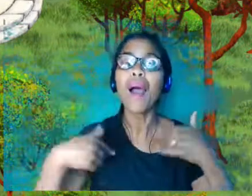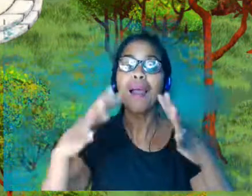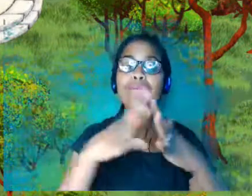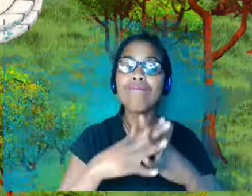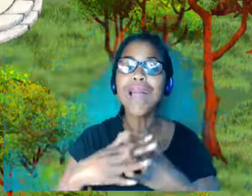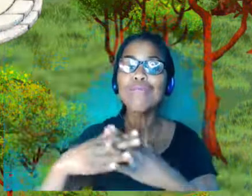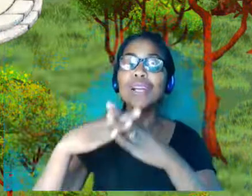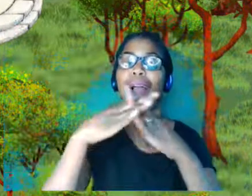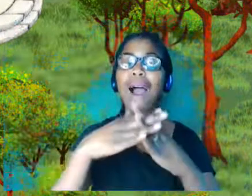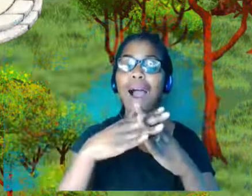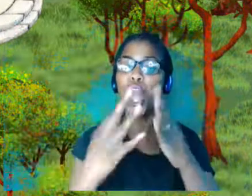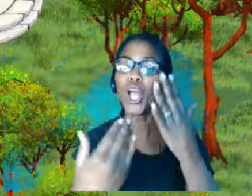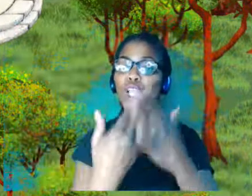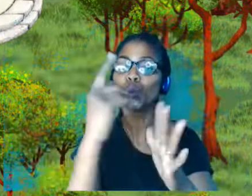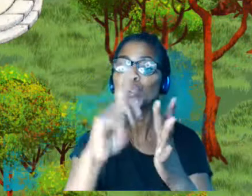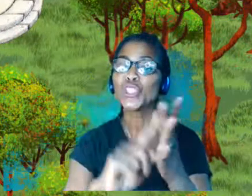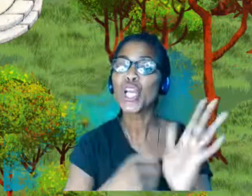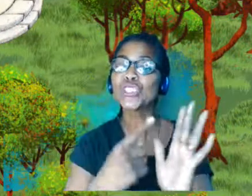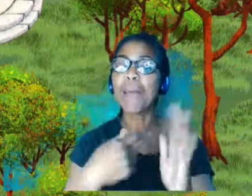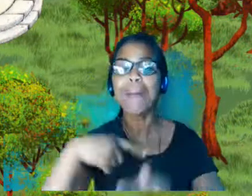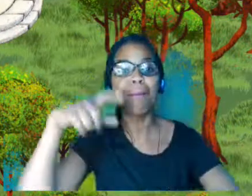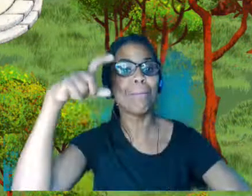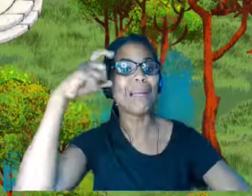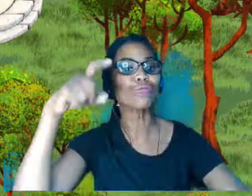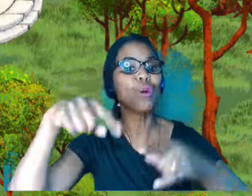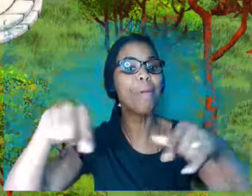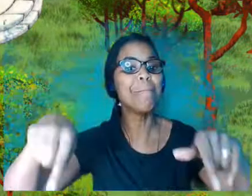Jersey. Welcome.